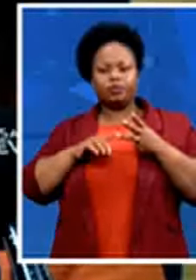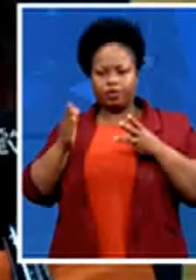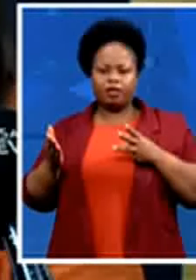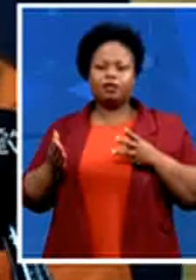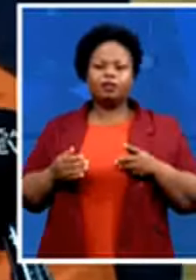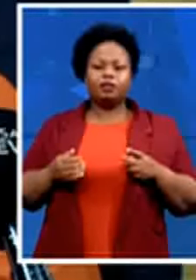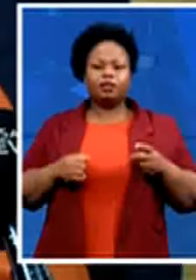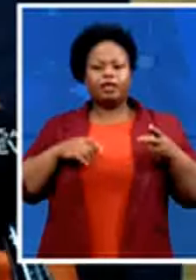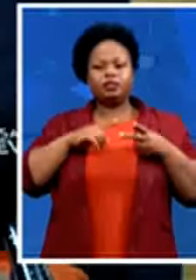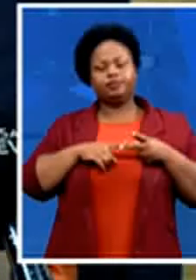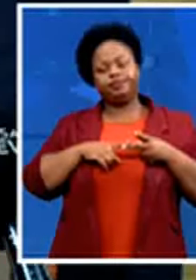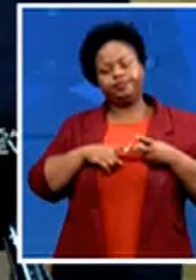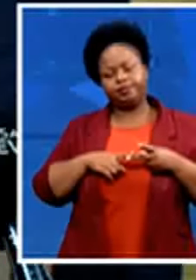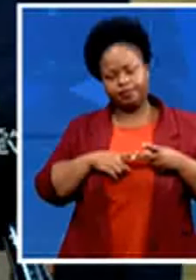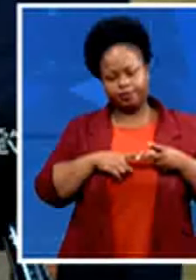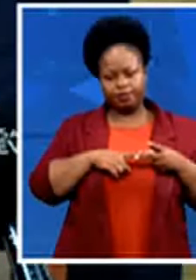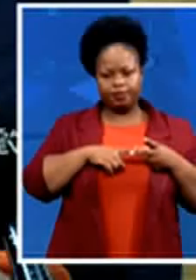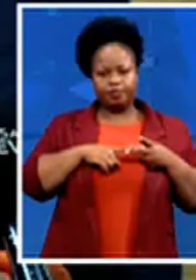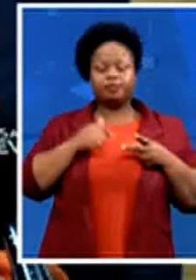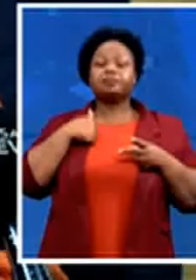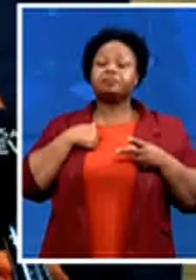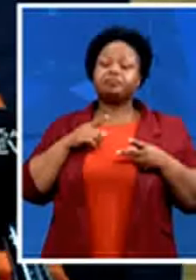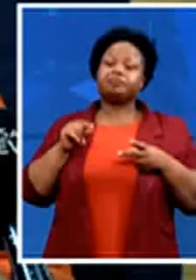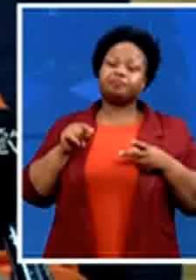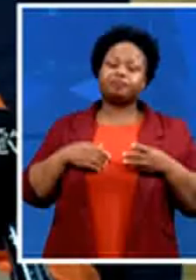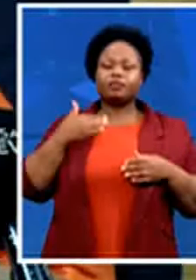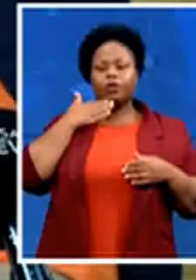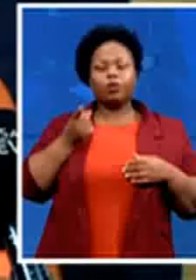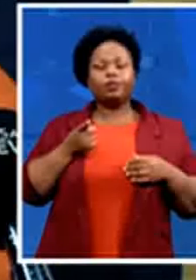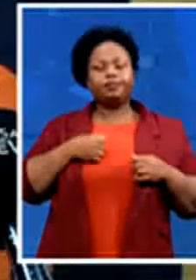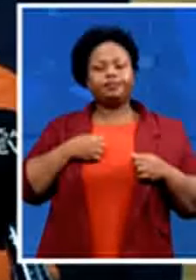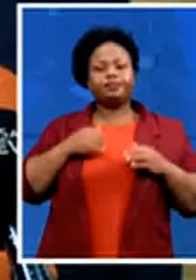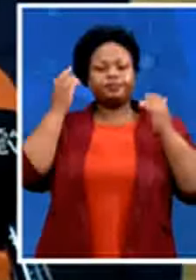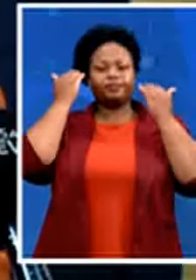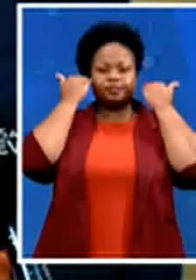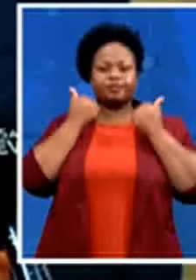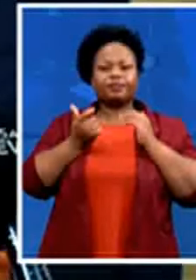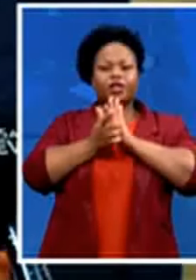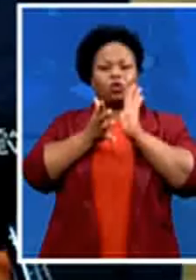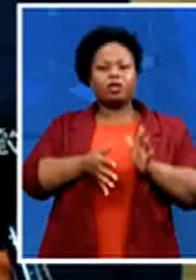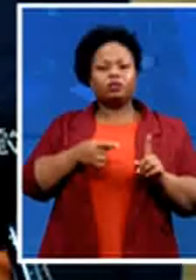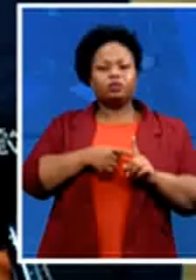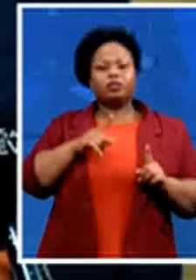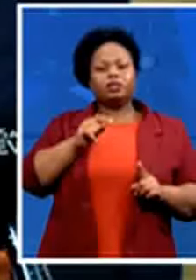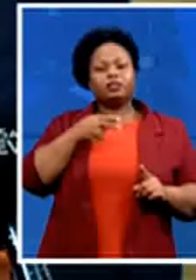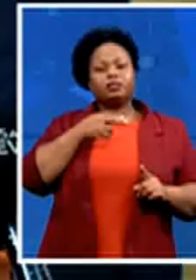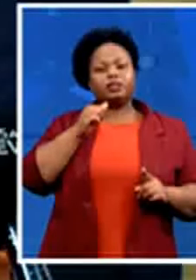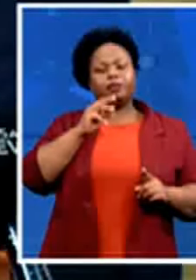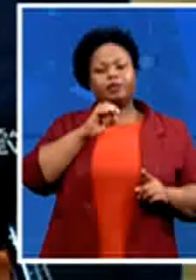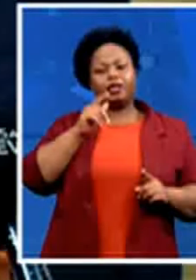i really admire advocate tembeka nuka i itobi